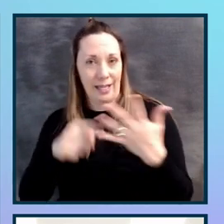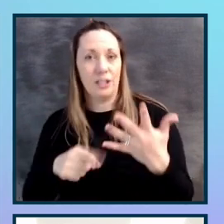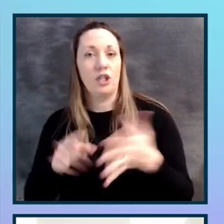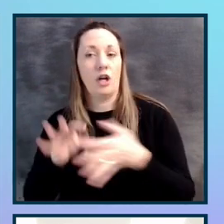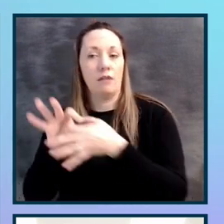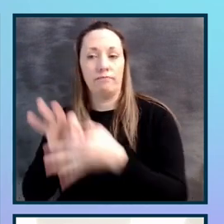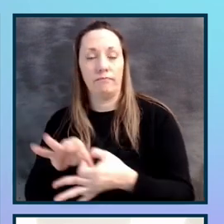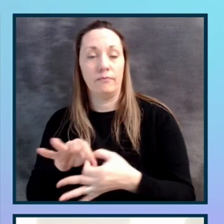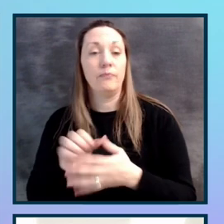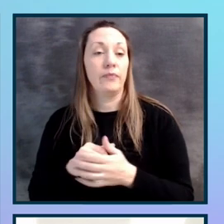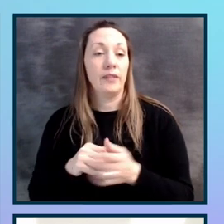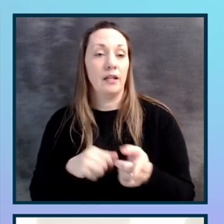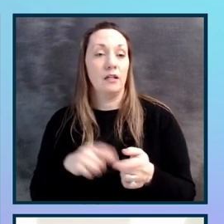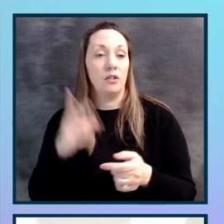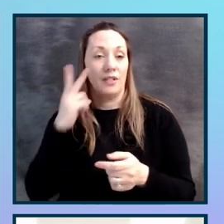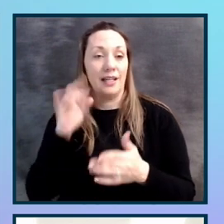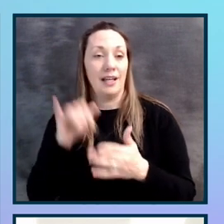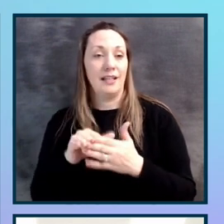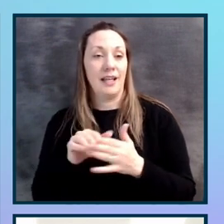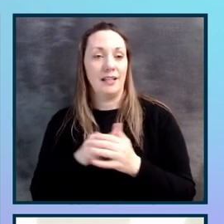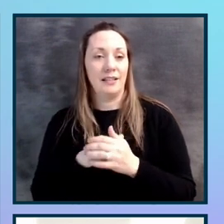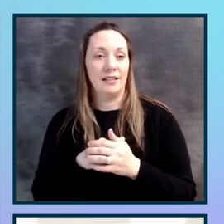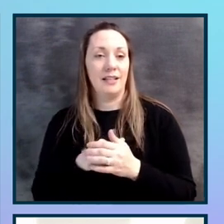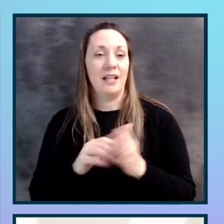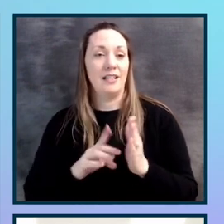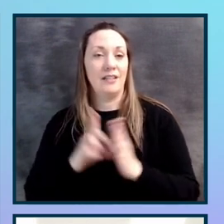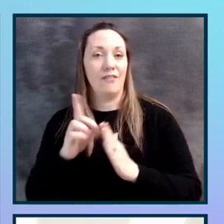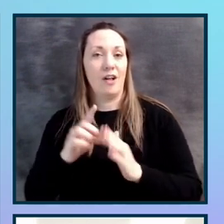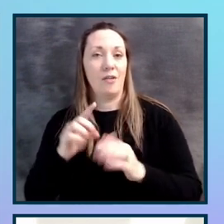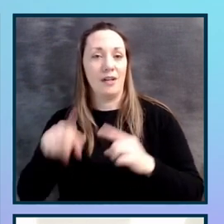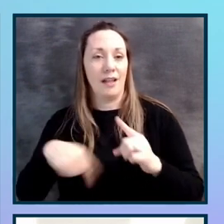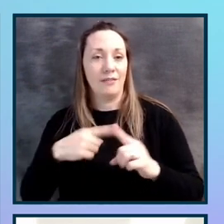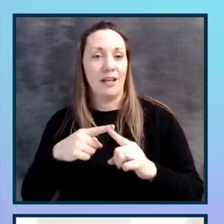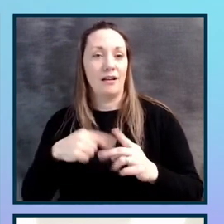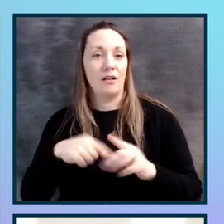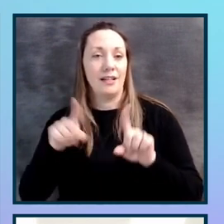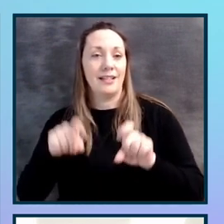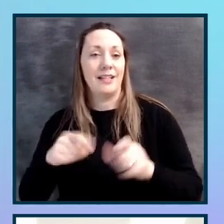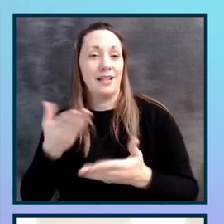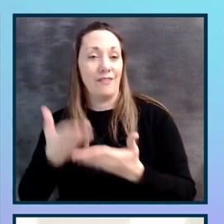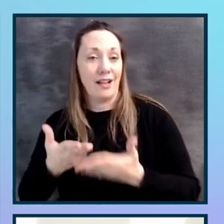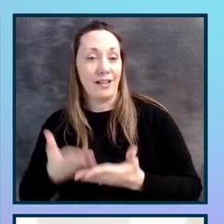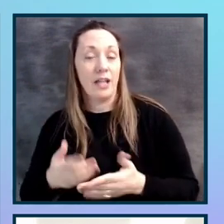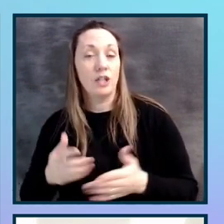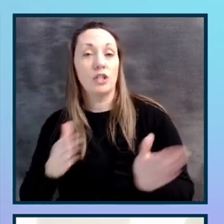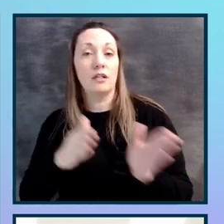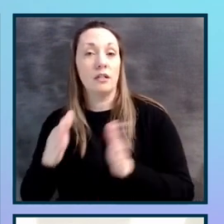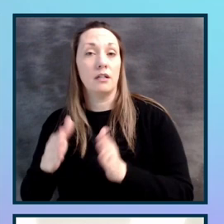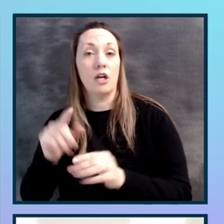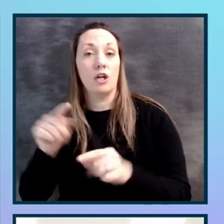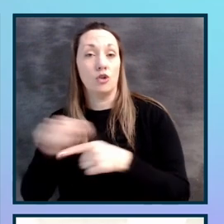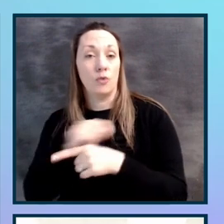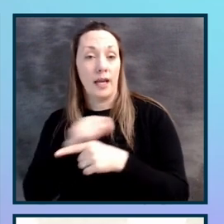areas. As you can see, that's the development life cycle, your testing and validation, how you're implementing your training, your governance